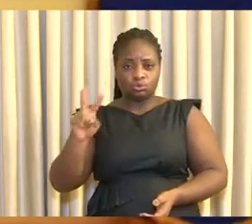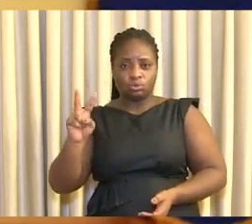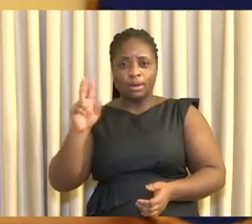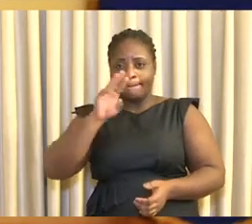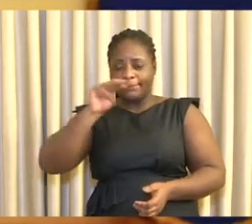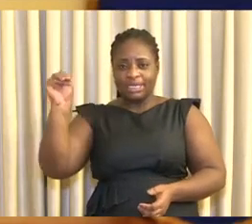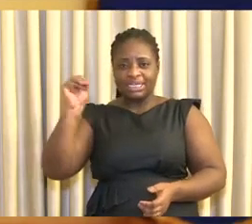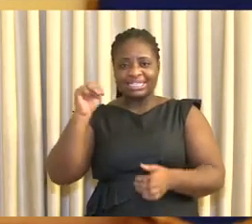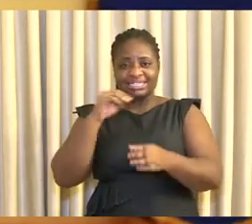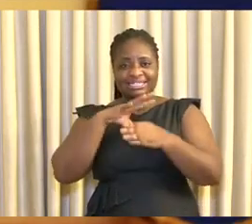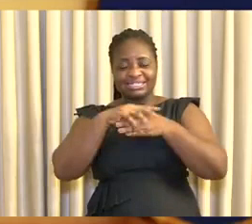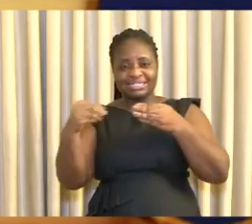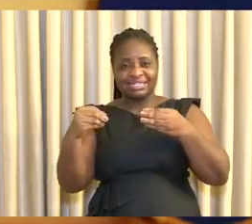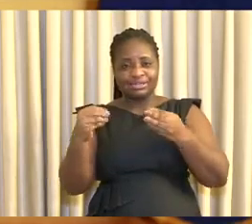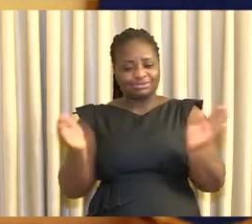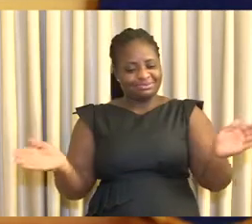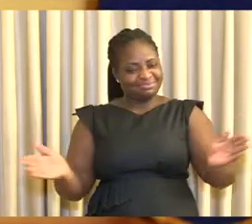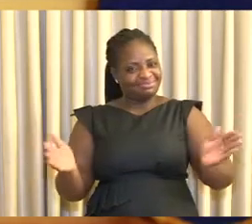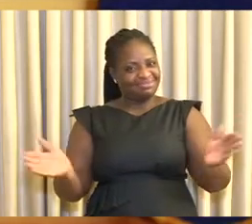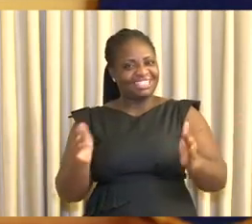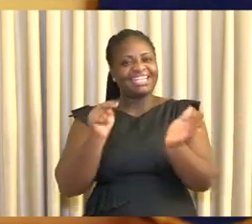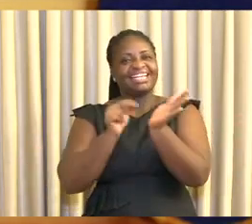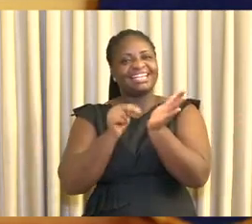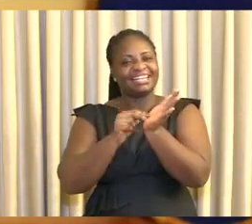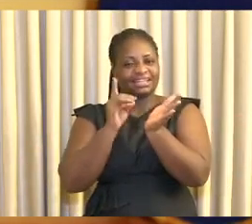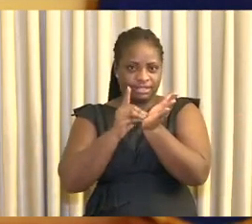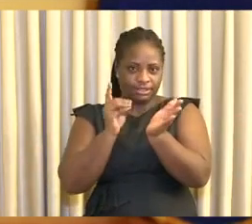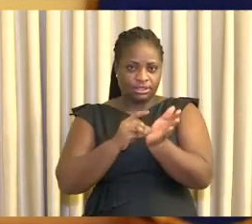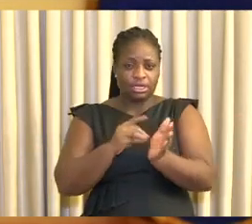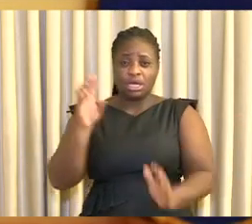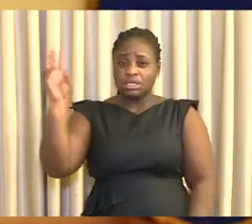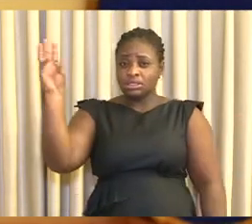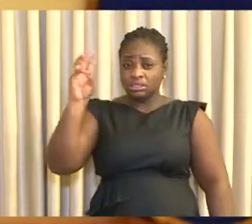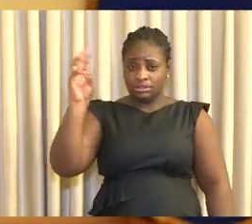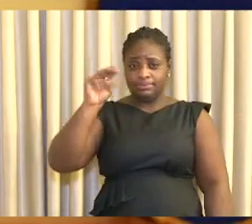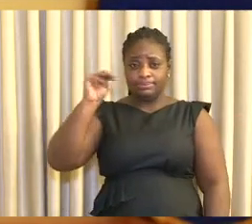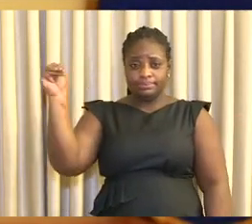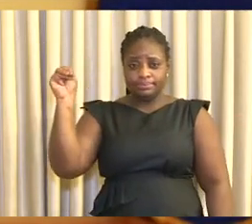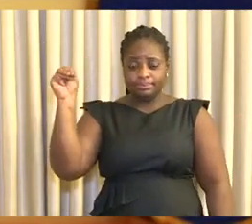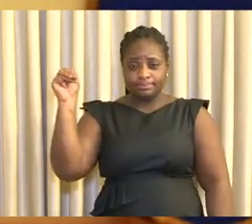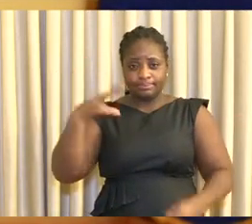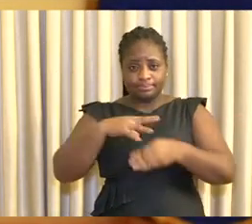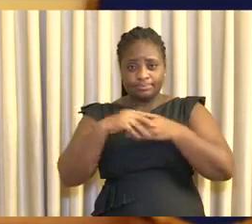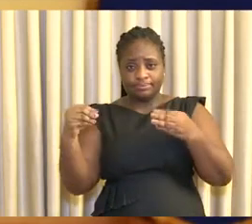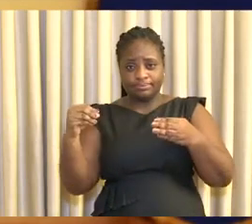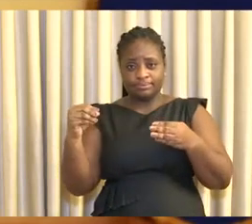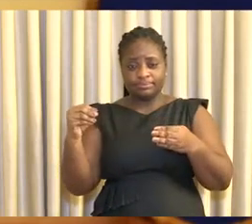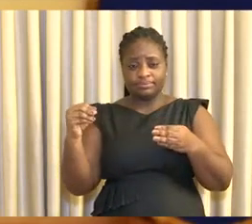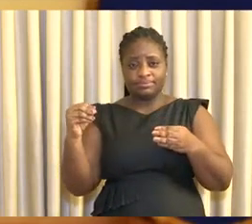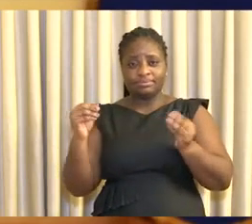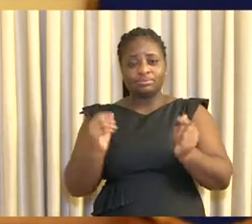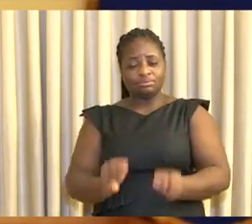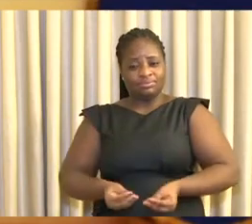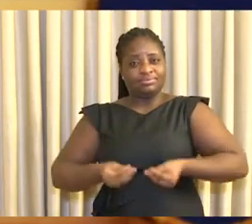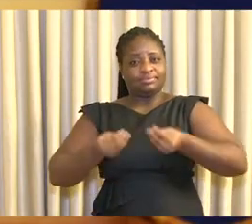is being used to motivate our health workers, and 600 million CD's of assistance is being